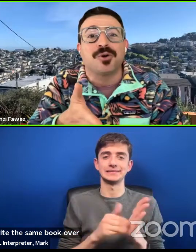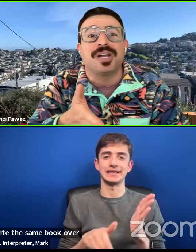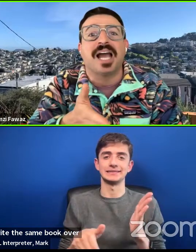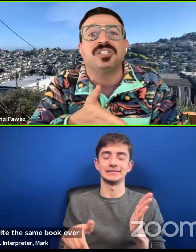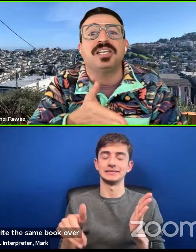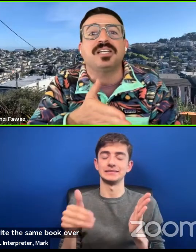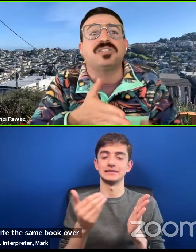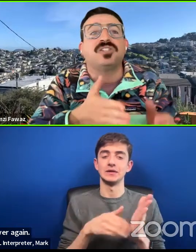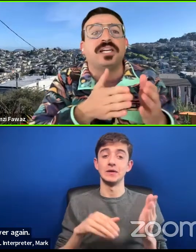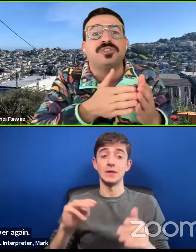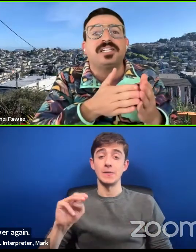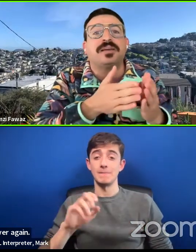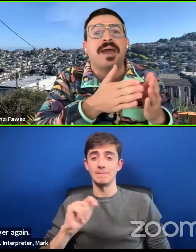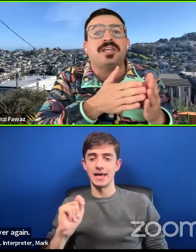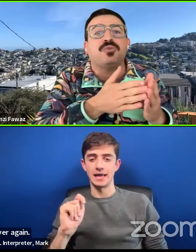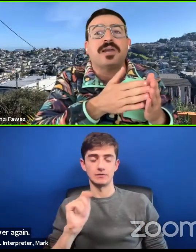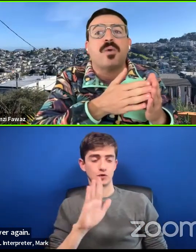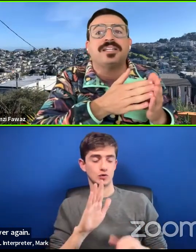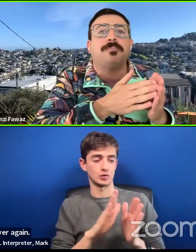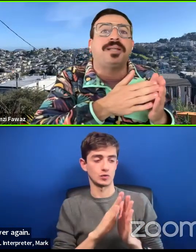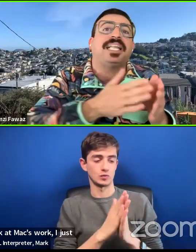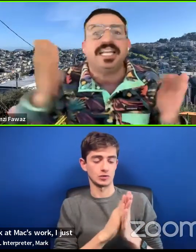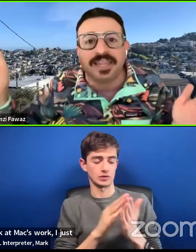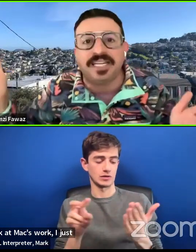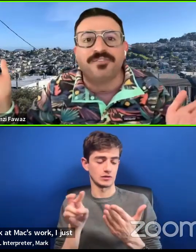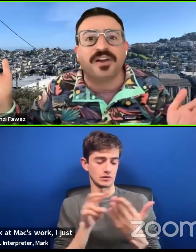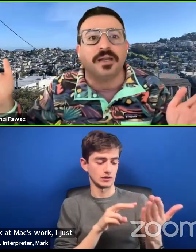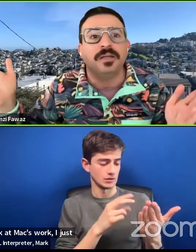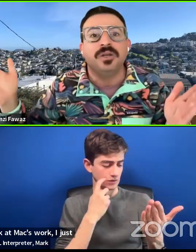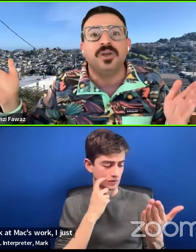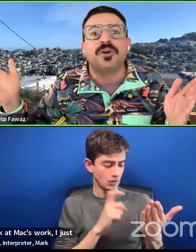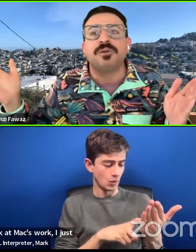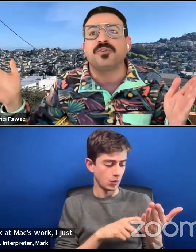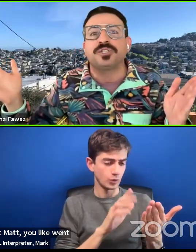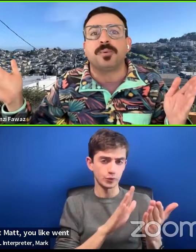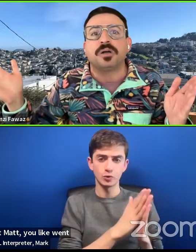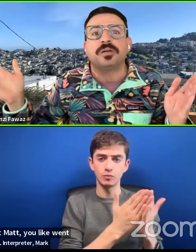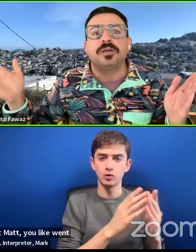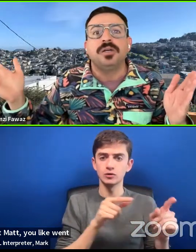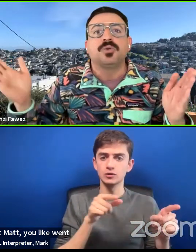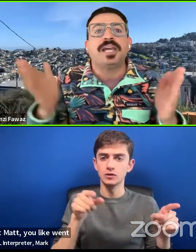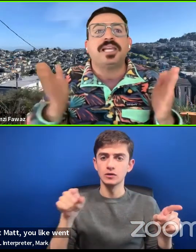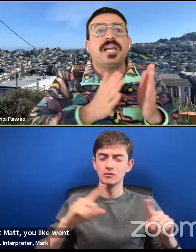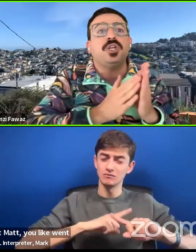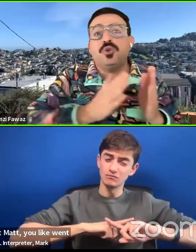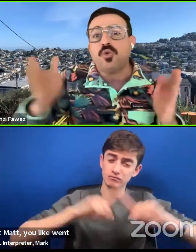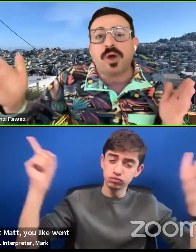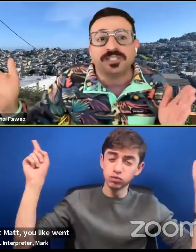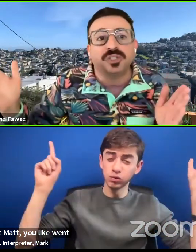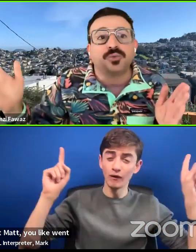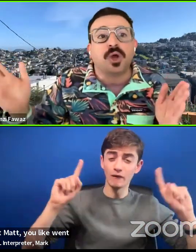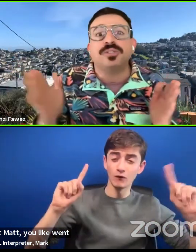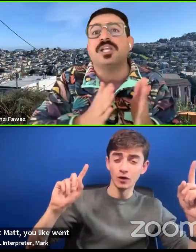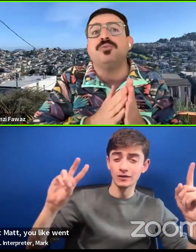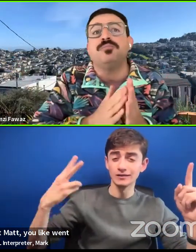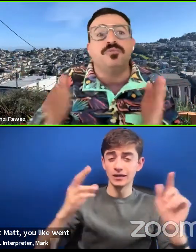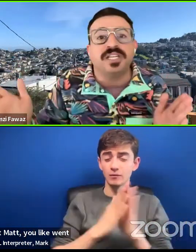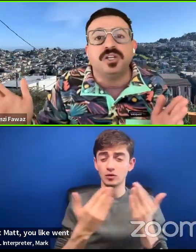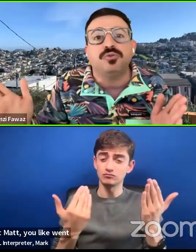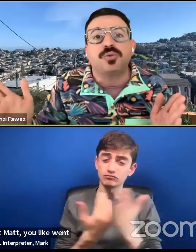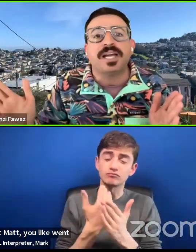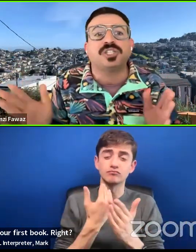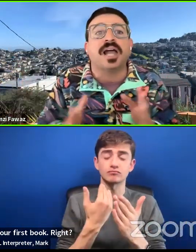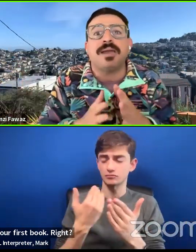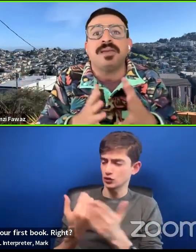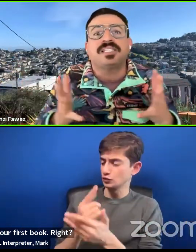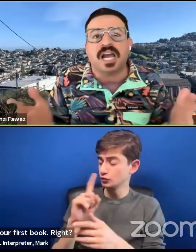at Matt's work, I just think it's so interesting that Matt, you went completely different from your first book. New questions arose and you